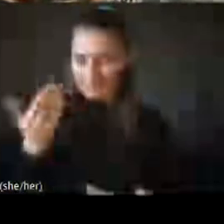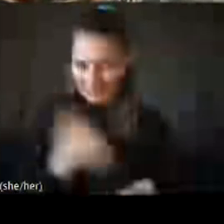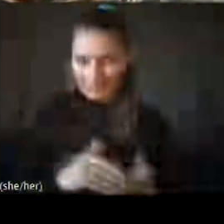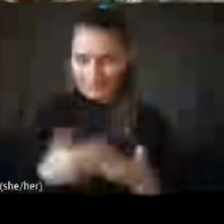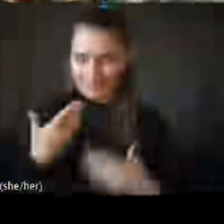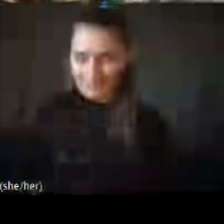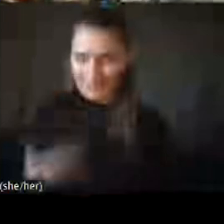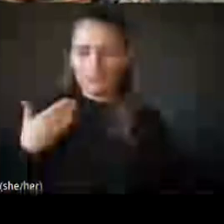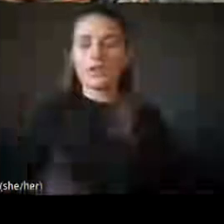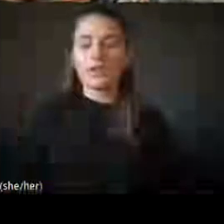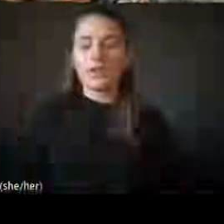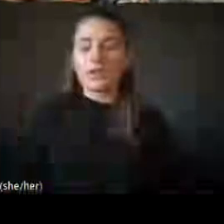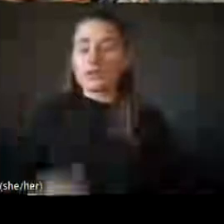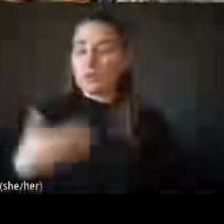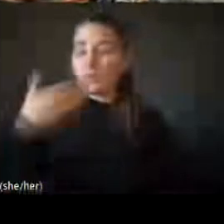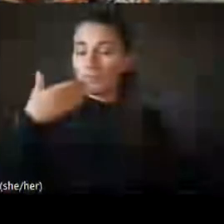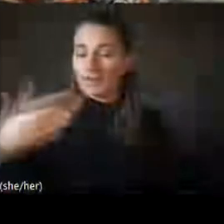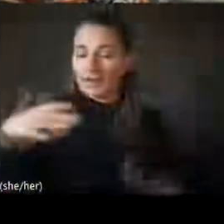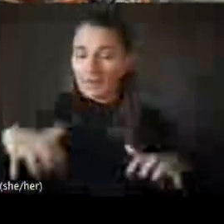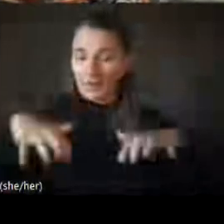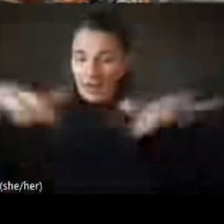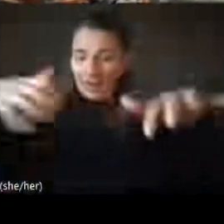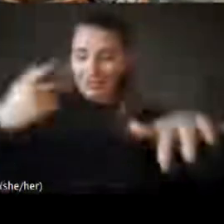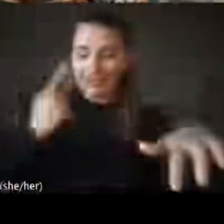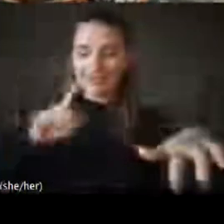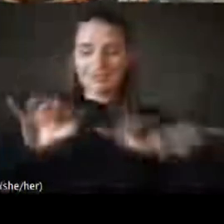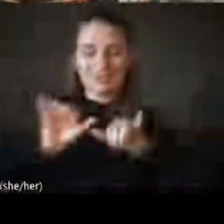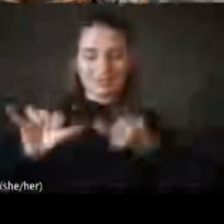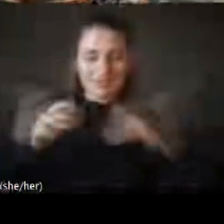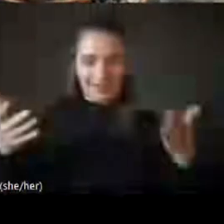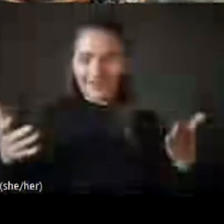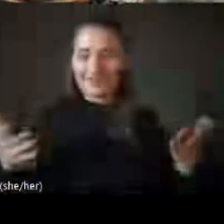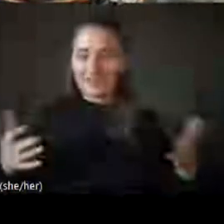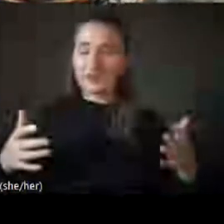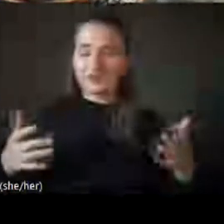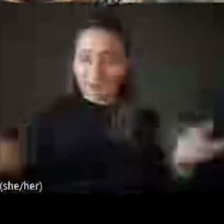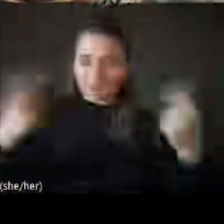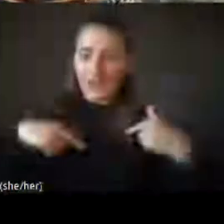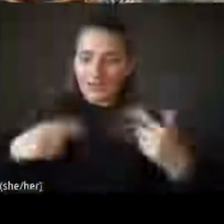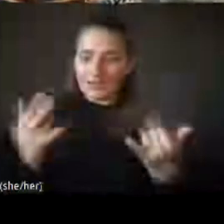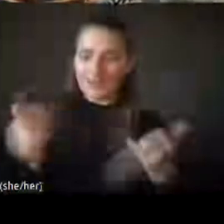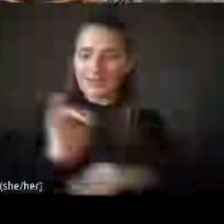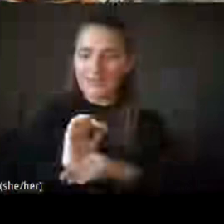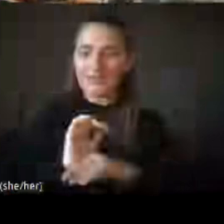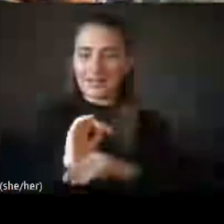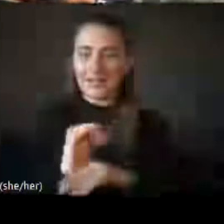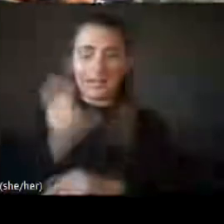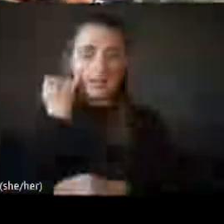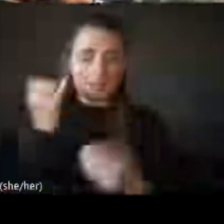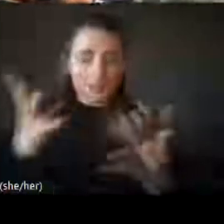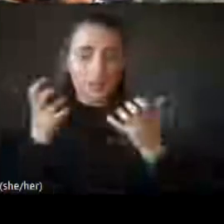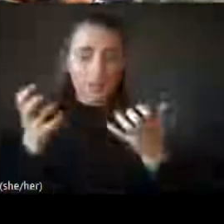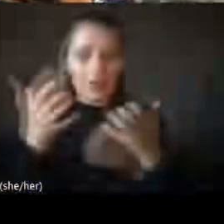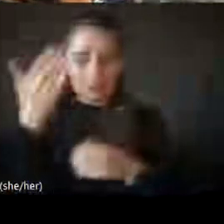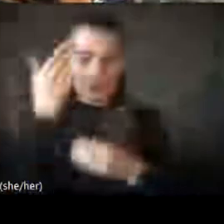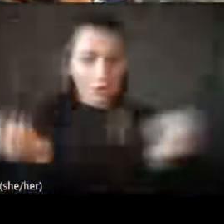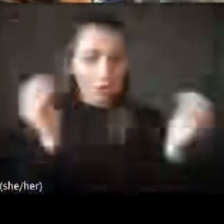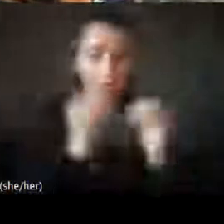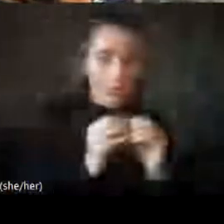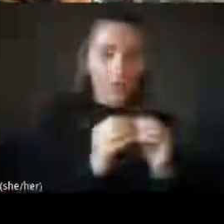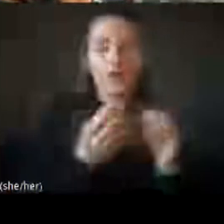thank you for spending the evening with us. If you would like to stay up to date about all things CCDC or to make a donation, please check out our website at